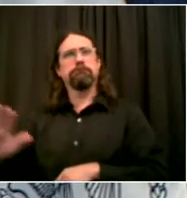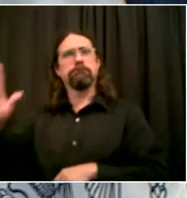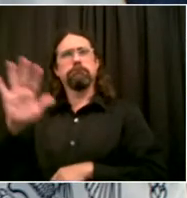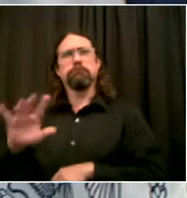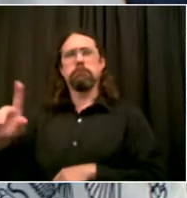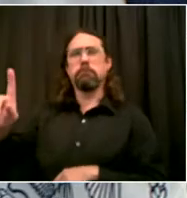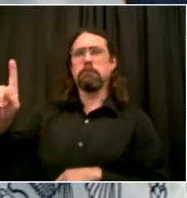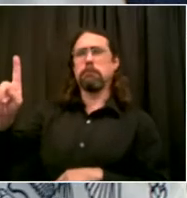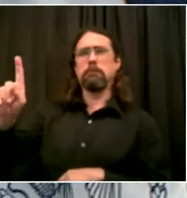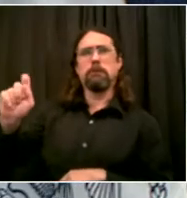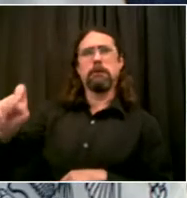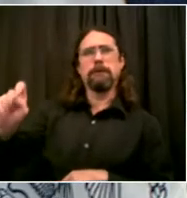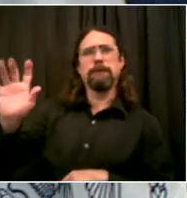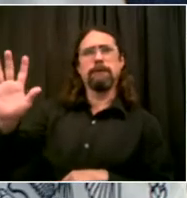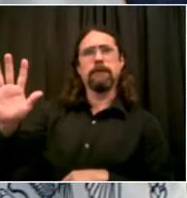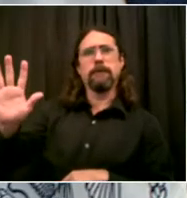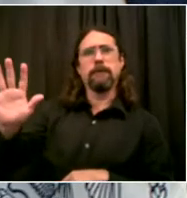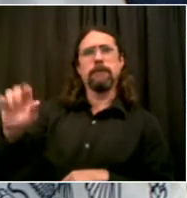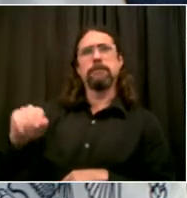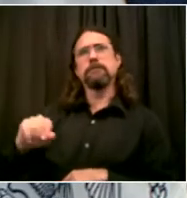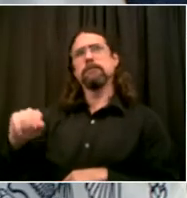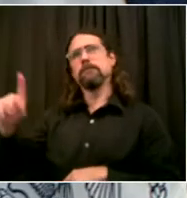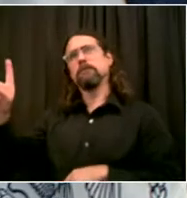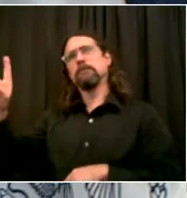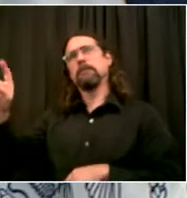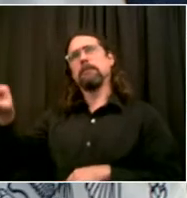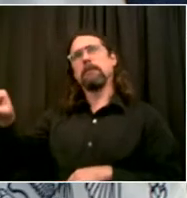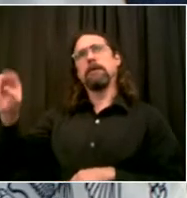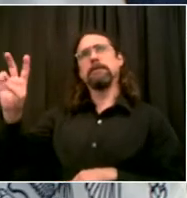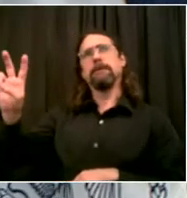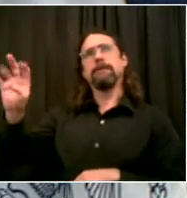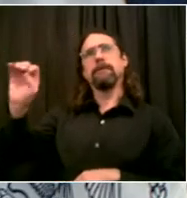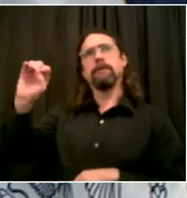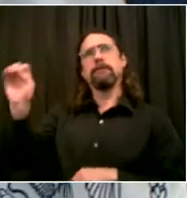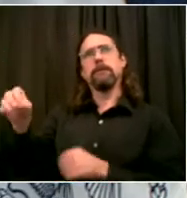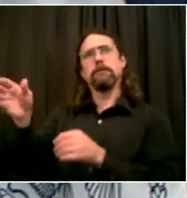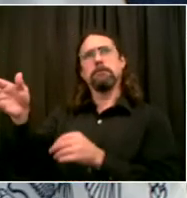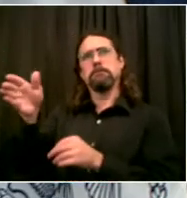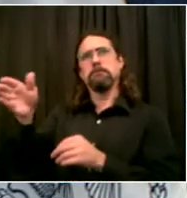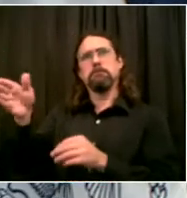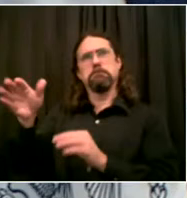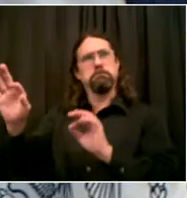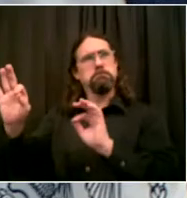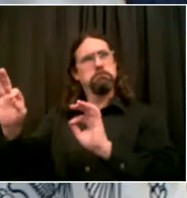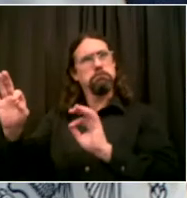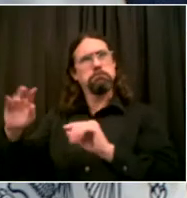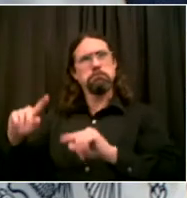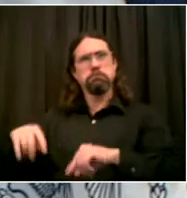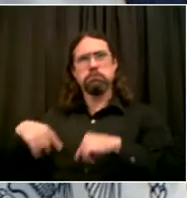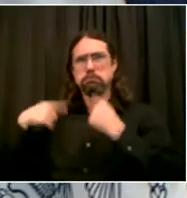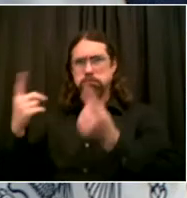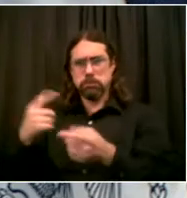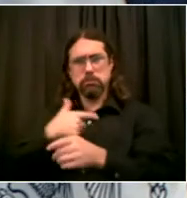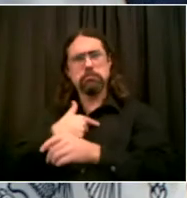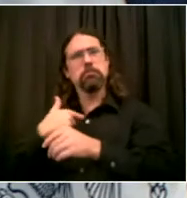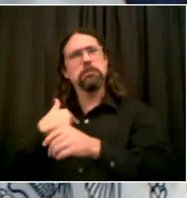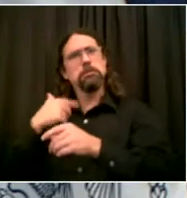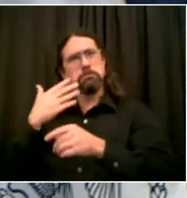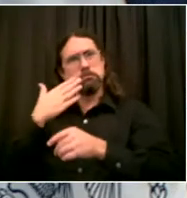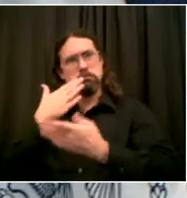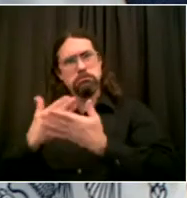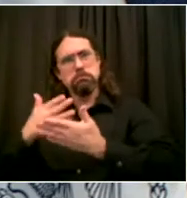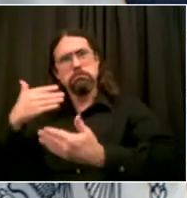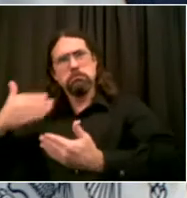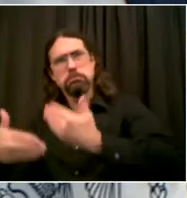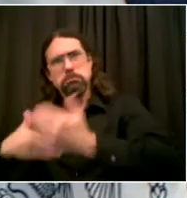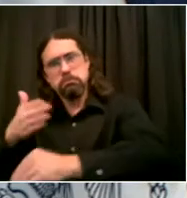The concern about us being a few weeks behind Europe, I think that was when we didn't have all these precautions in place